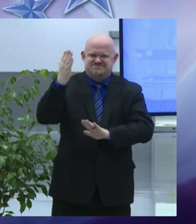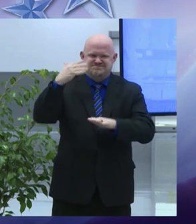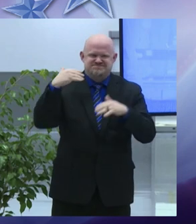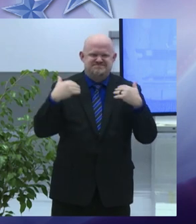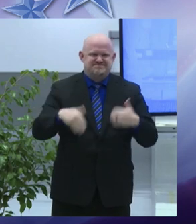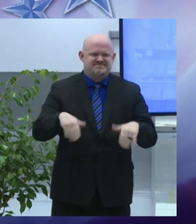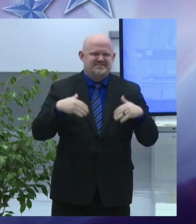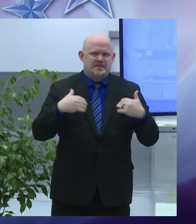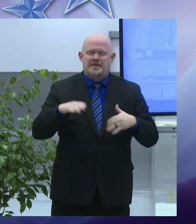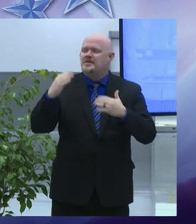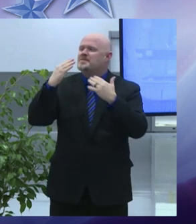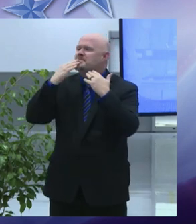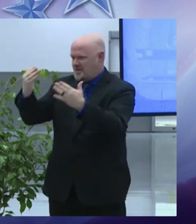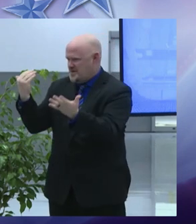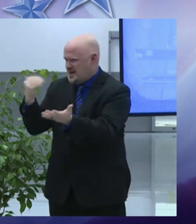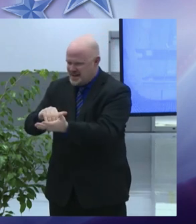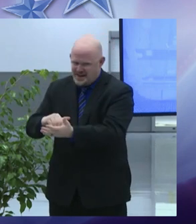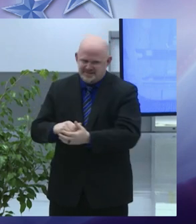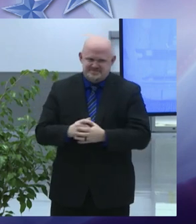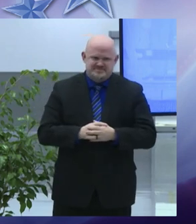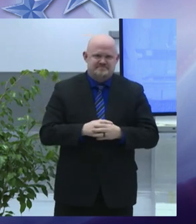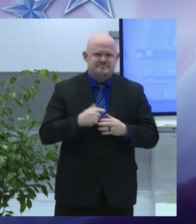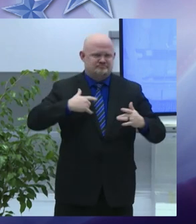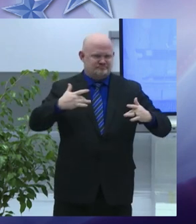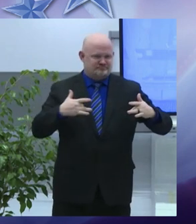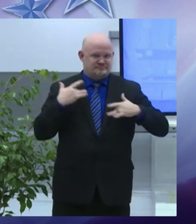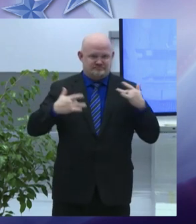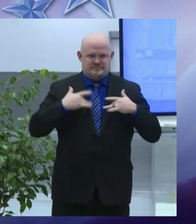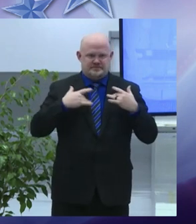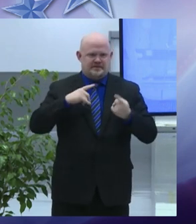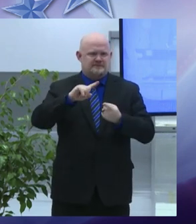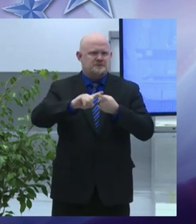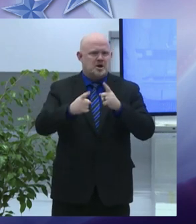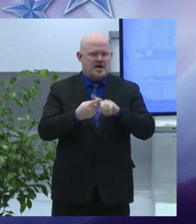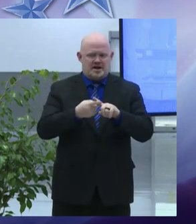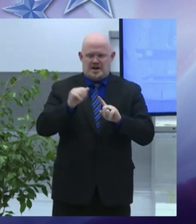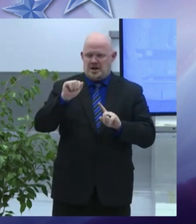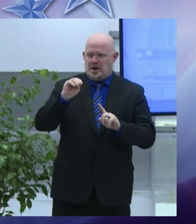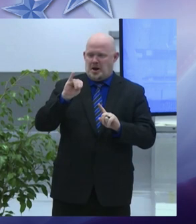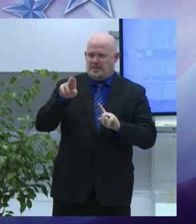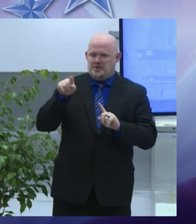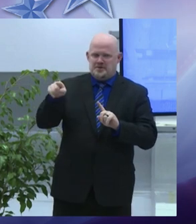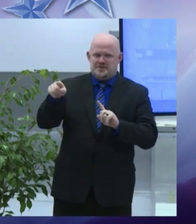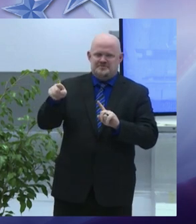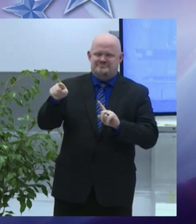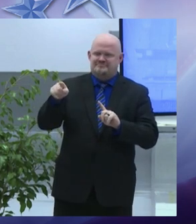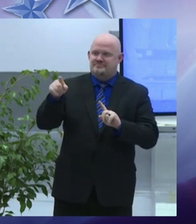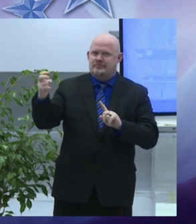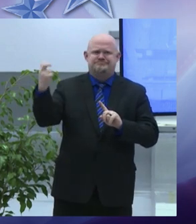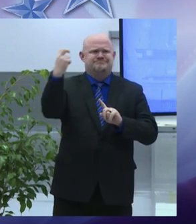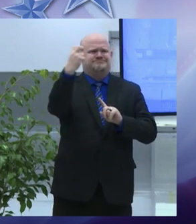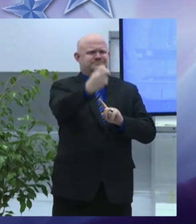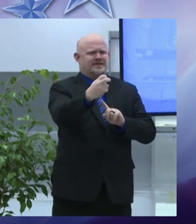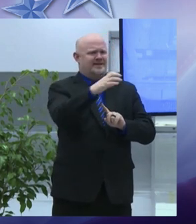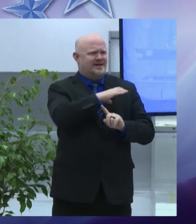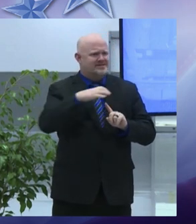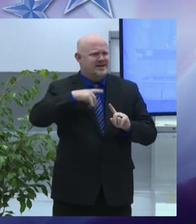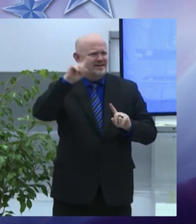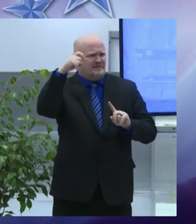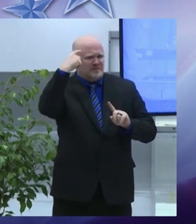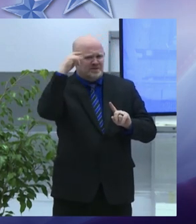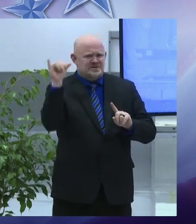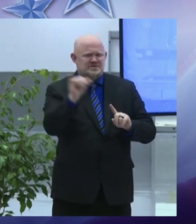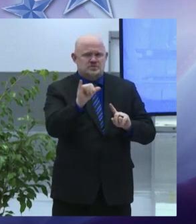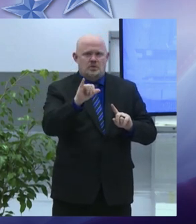couldn't be more excited to have my friend Amir to serve in city government with us so thank you again Amir for that very warm